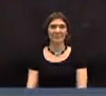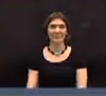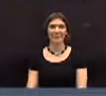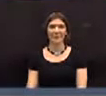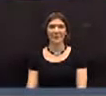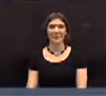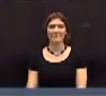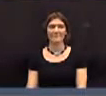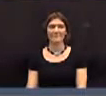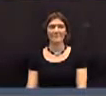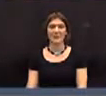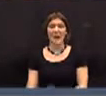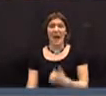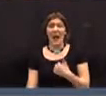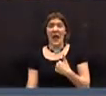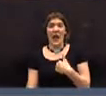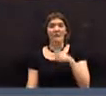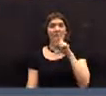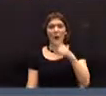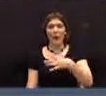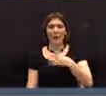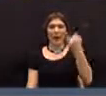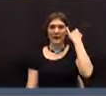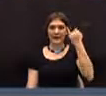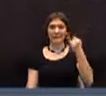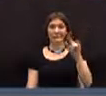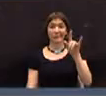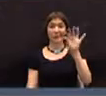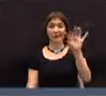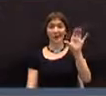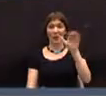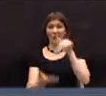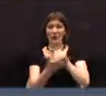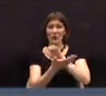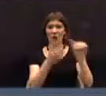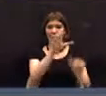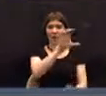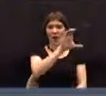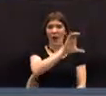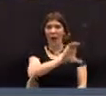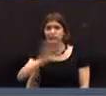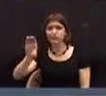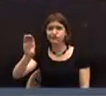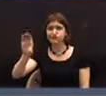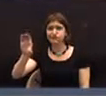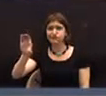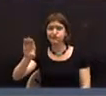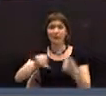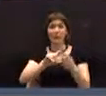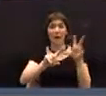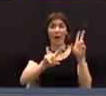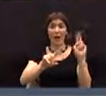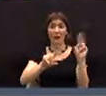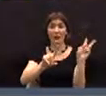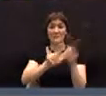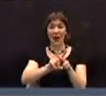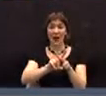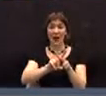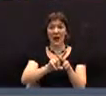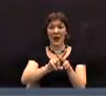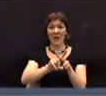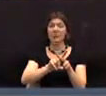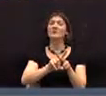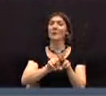I don't think I like the idea of pulling $900,000 out of the unassigned fund